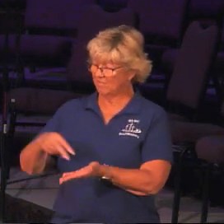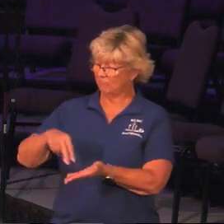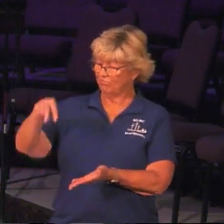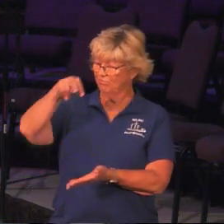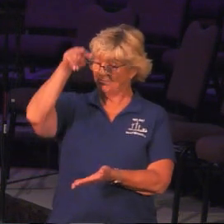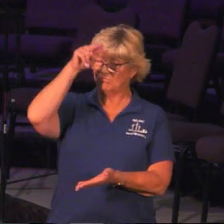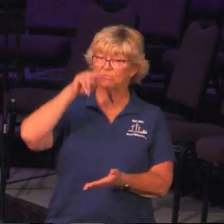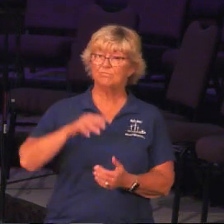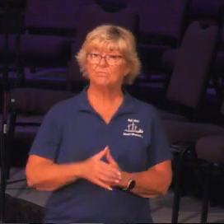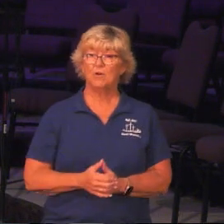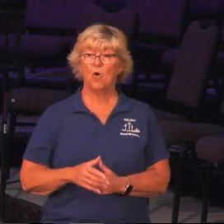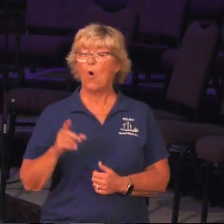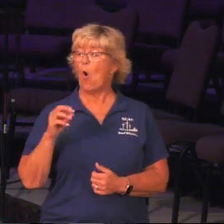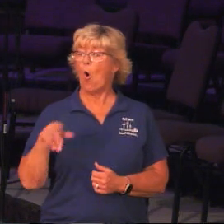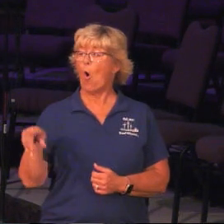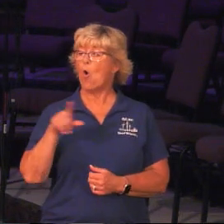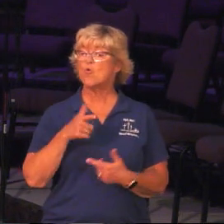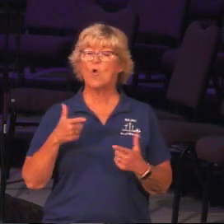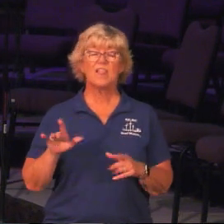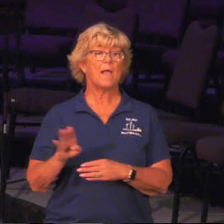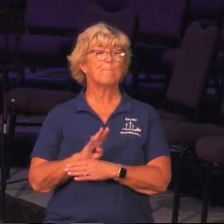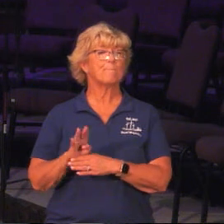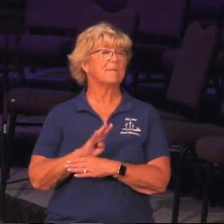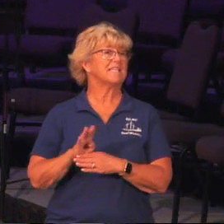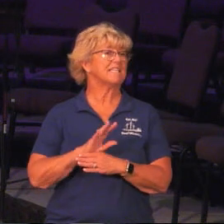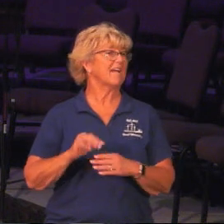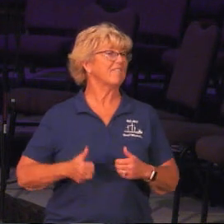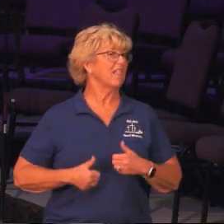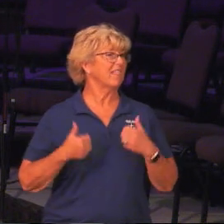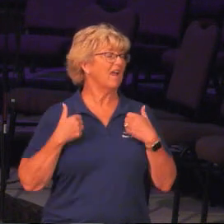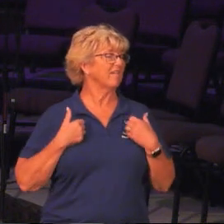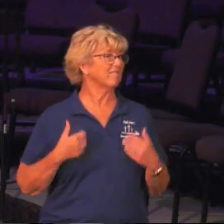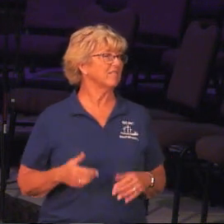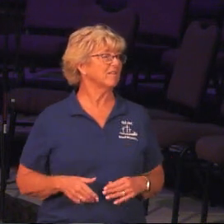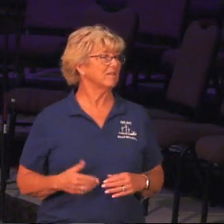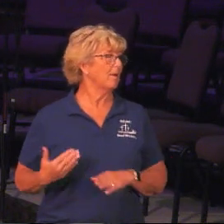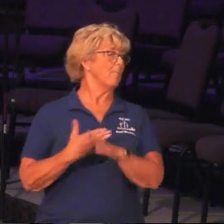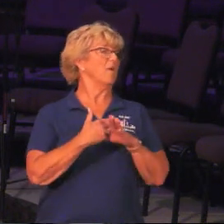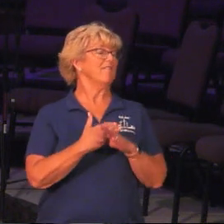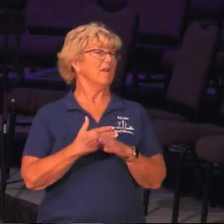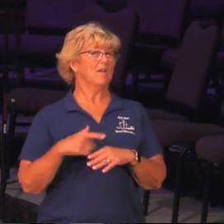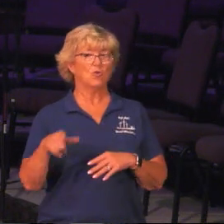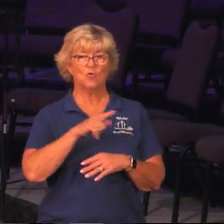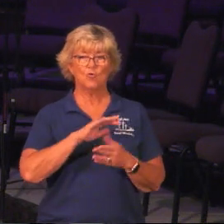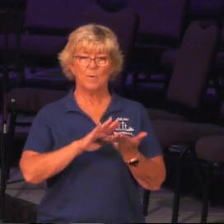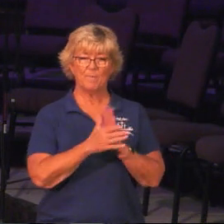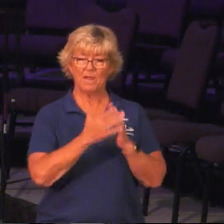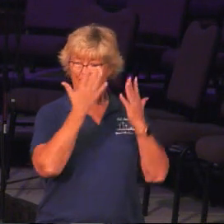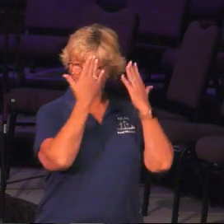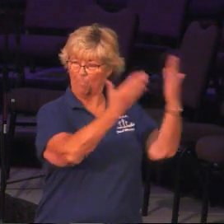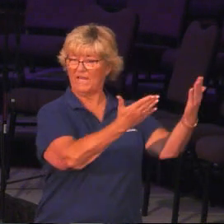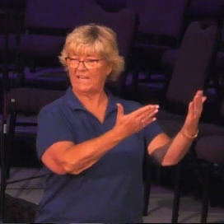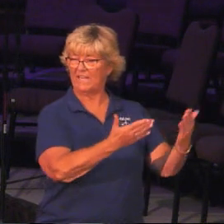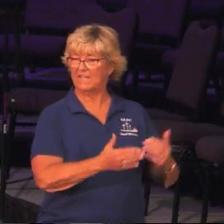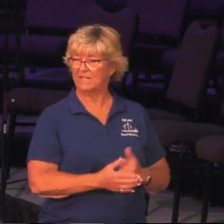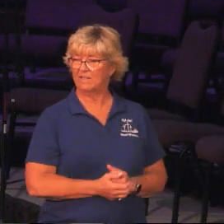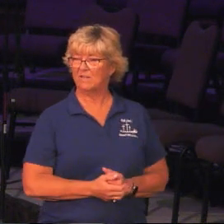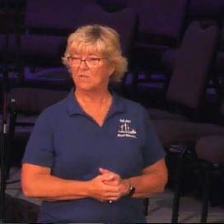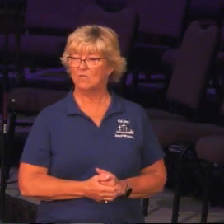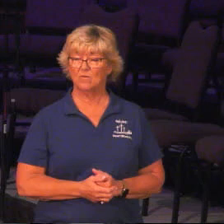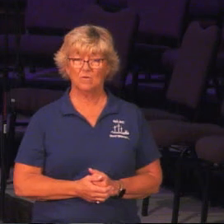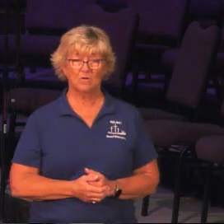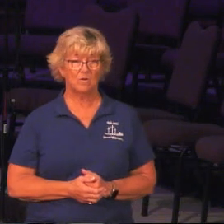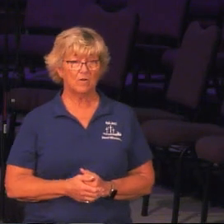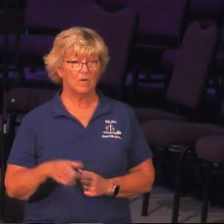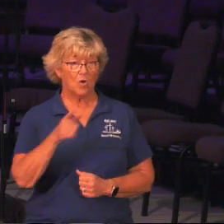Or do you let the busyness of life prevent you from being obedient? Are